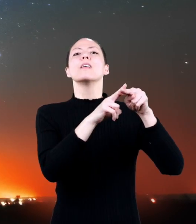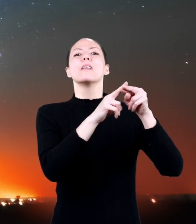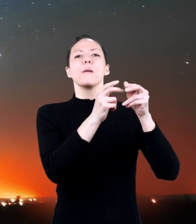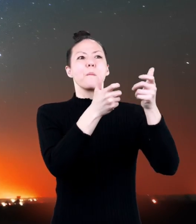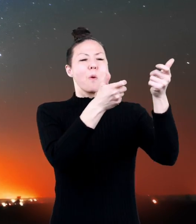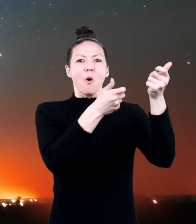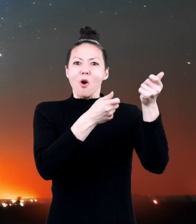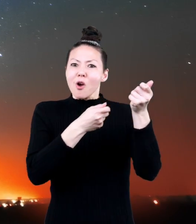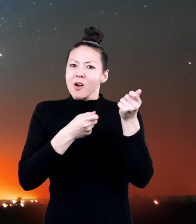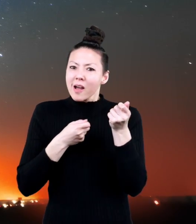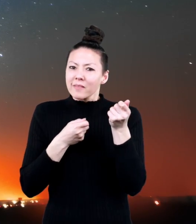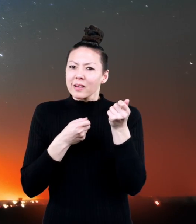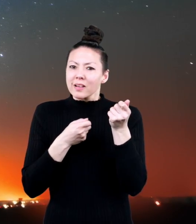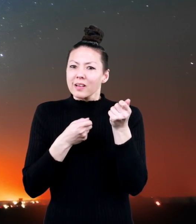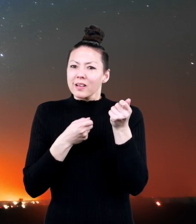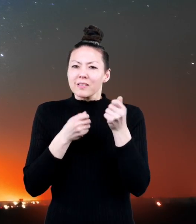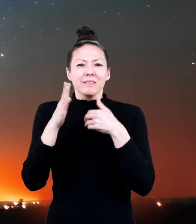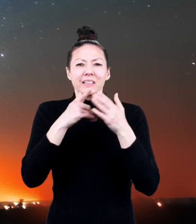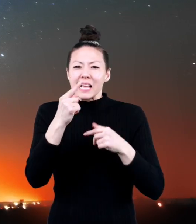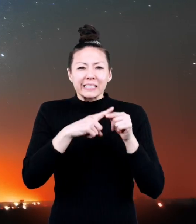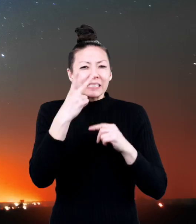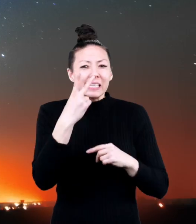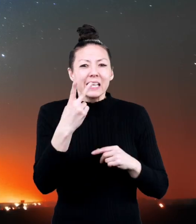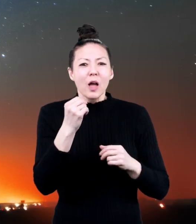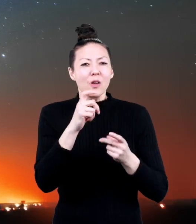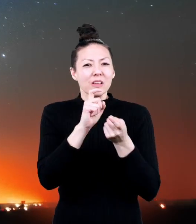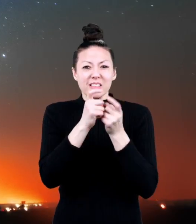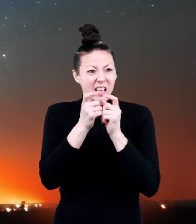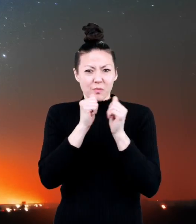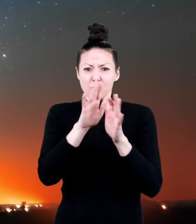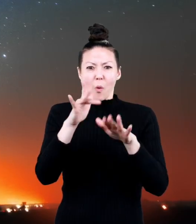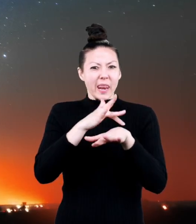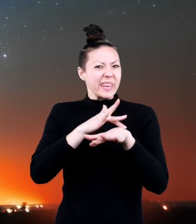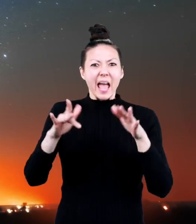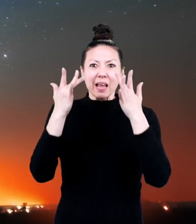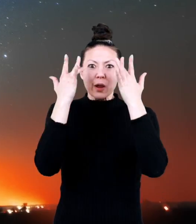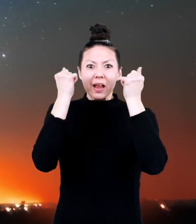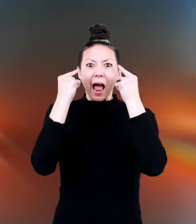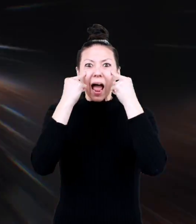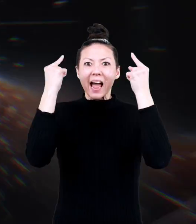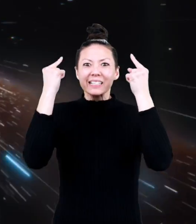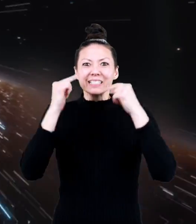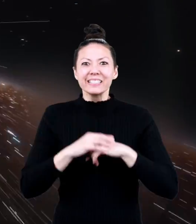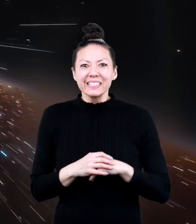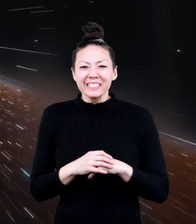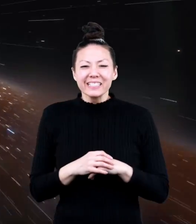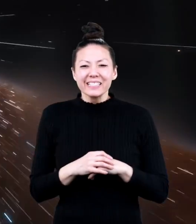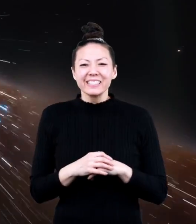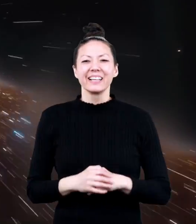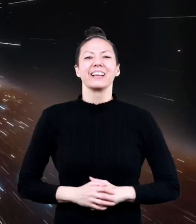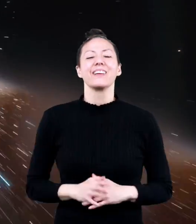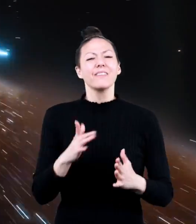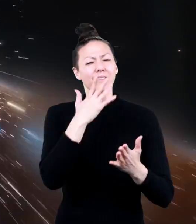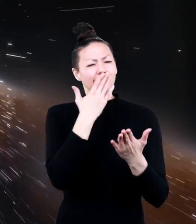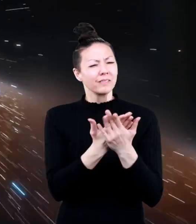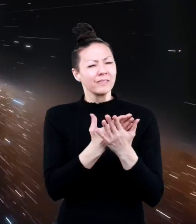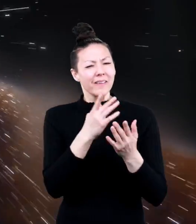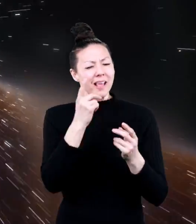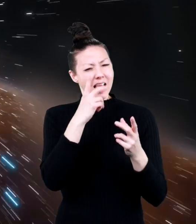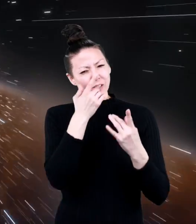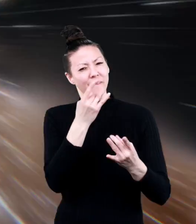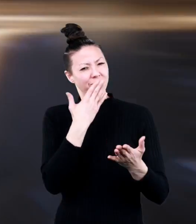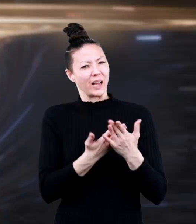grow redder as gravity pulls it, though you cannot see the change with your naked eye. Here is a final interesting